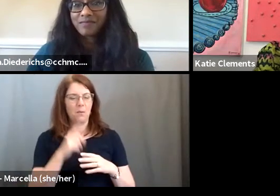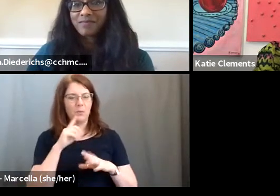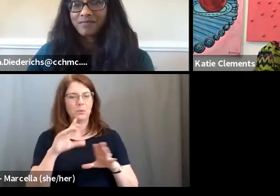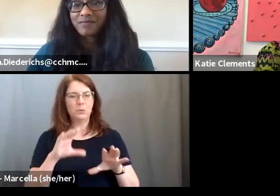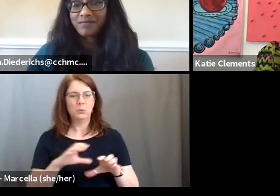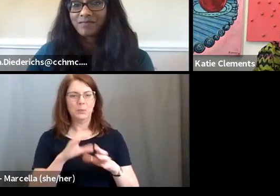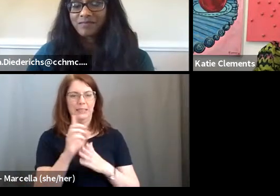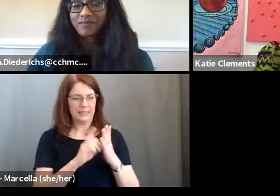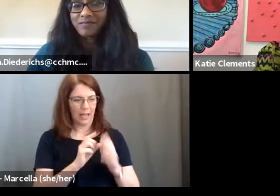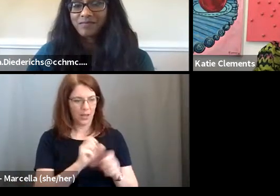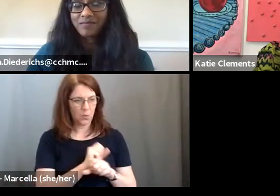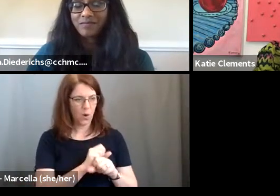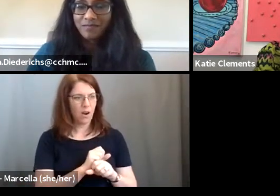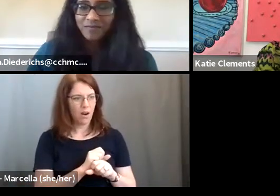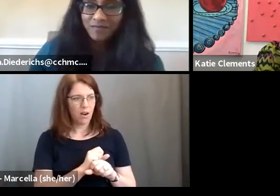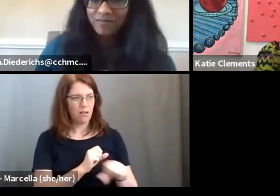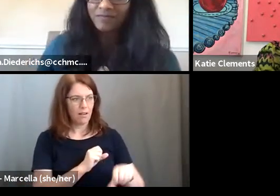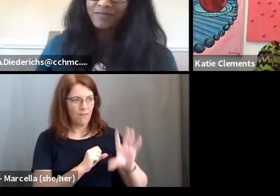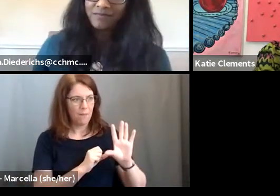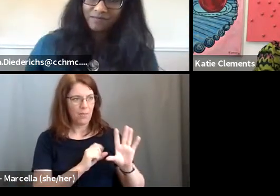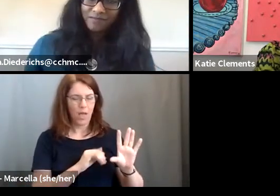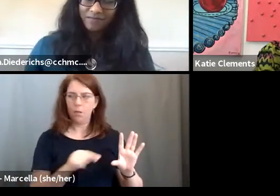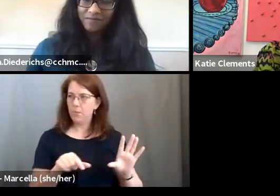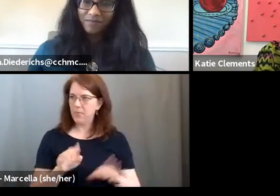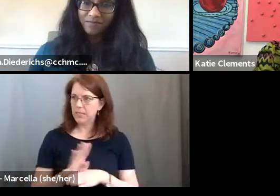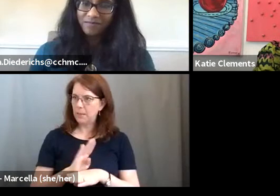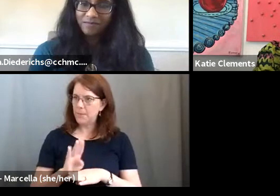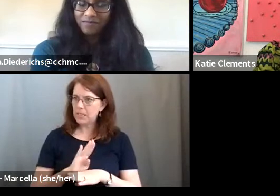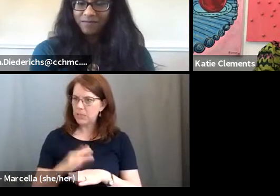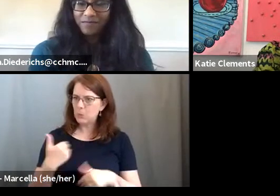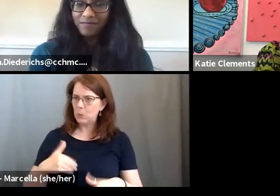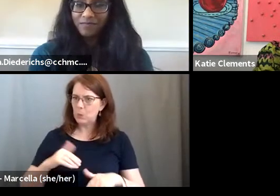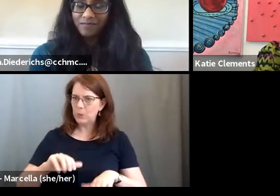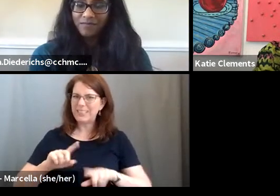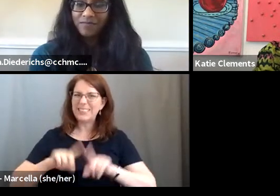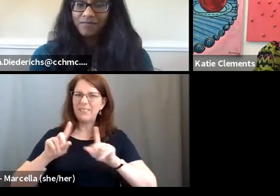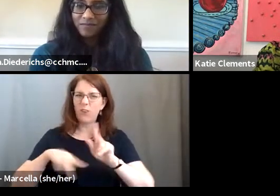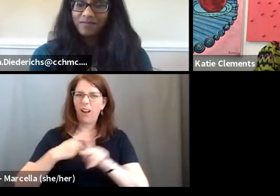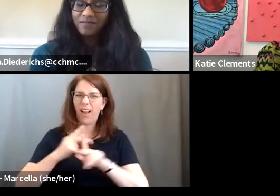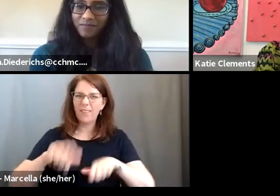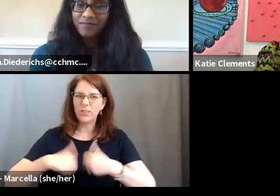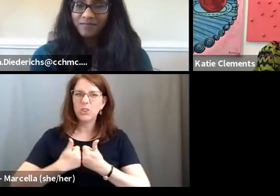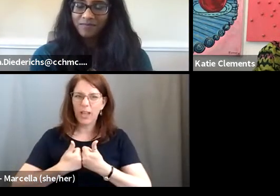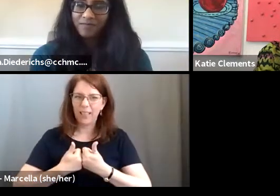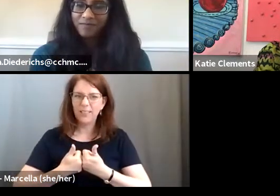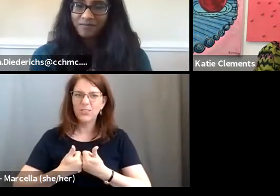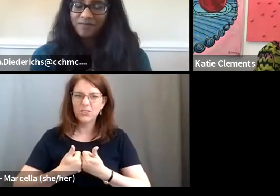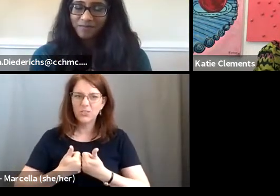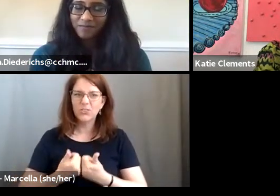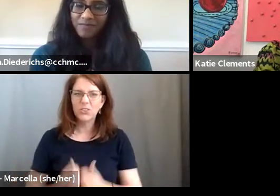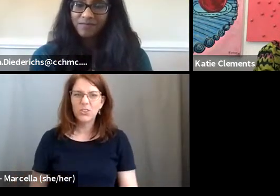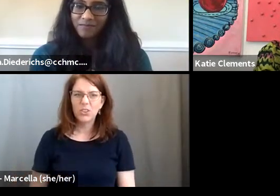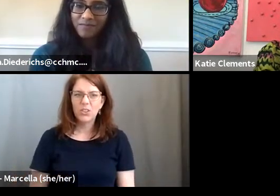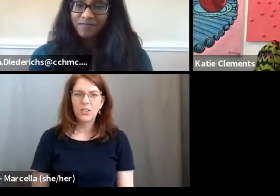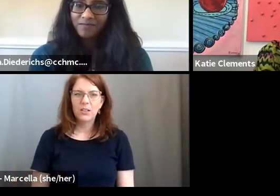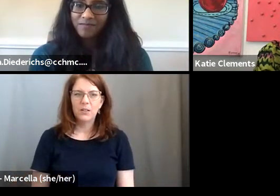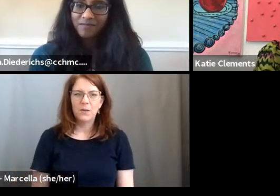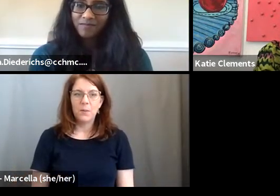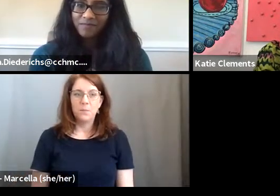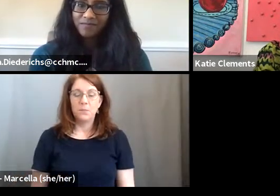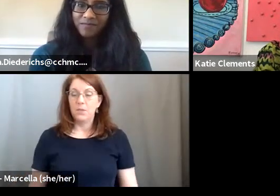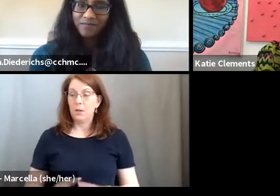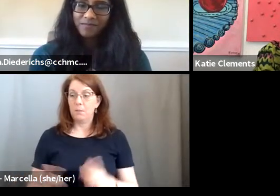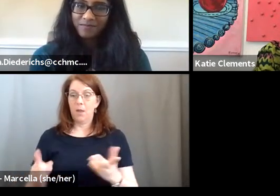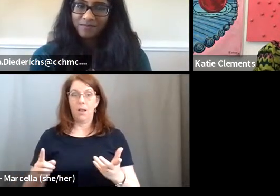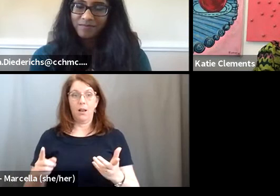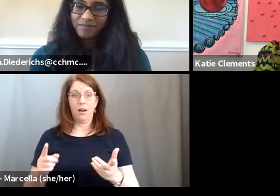But then I quickly found like, you know, this business side is a challenge. It's a different type of challenge. And so, but when, when, at the end of the day,